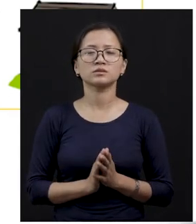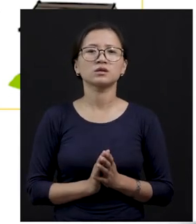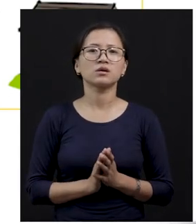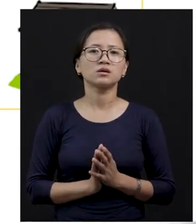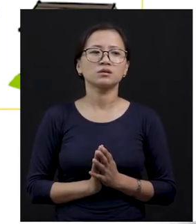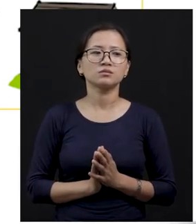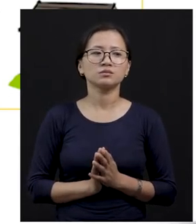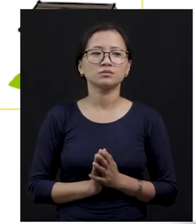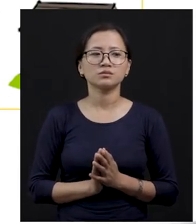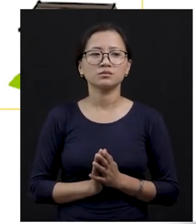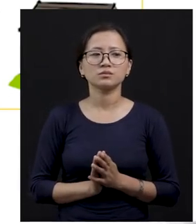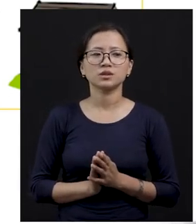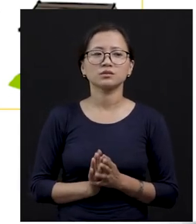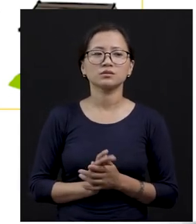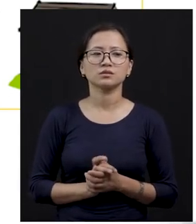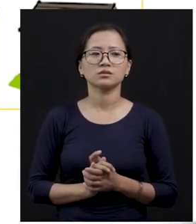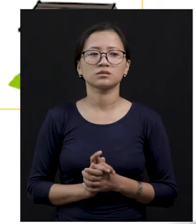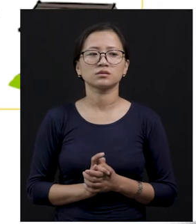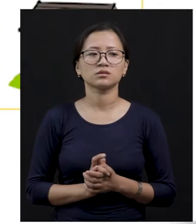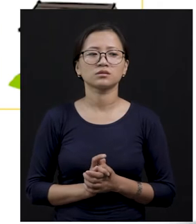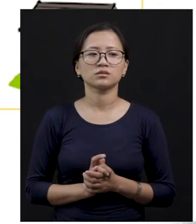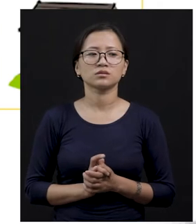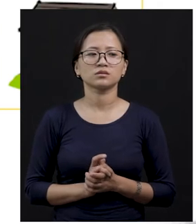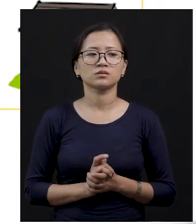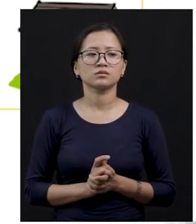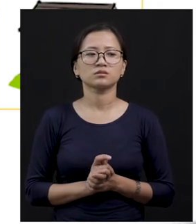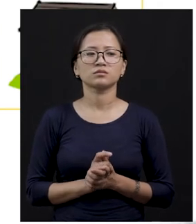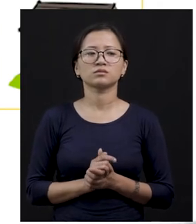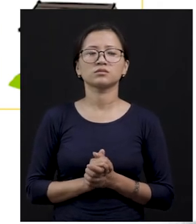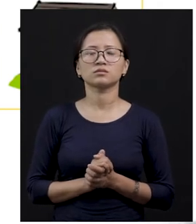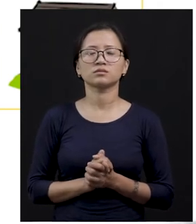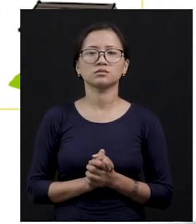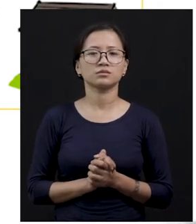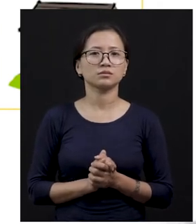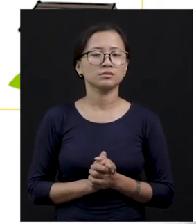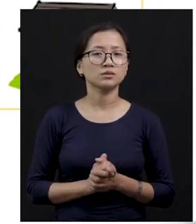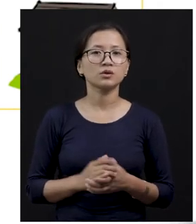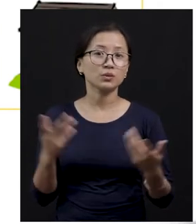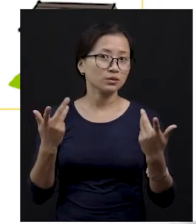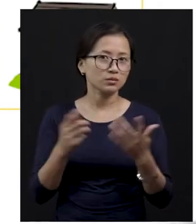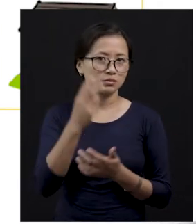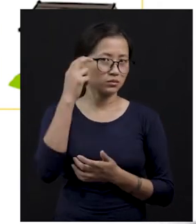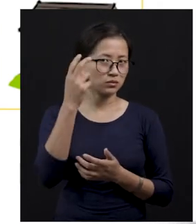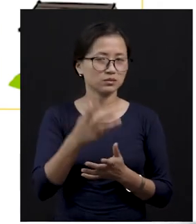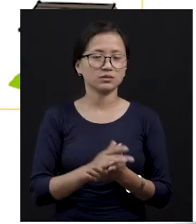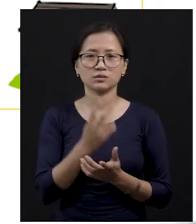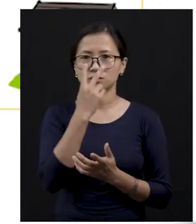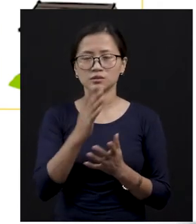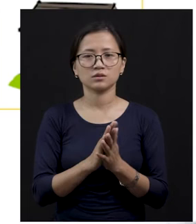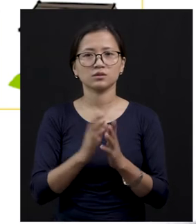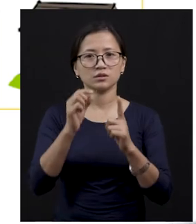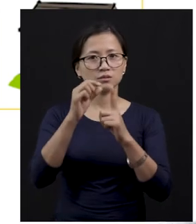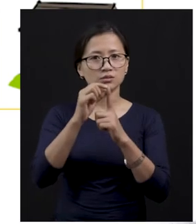shelter called, yes? Which one? Yes, very easy. Pigsty,